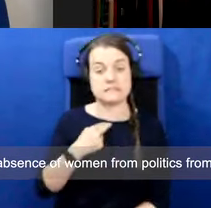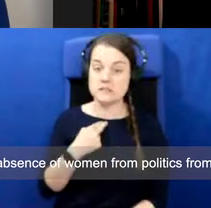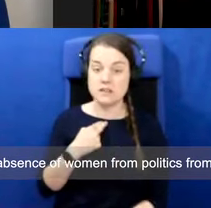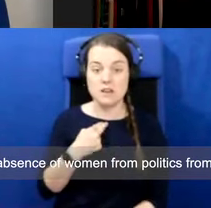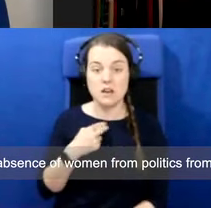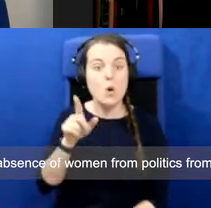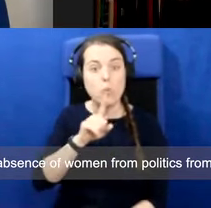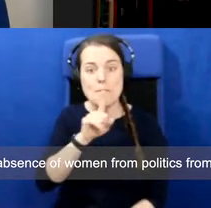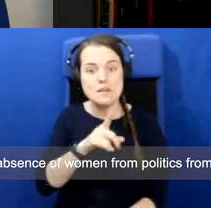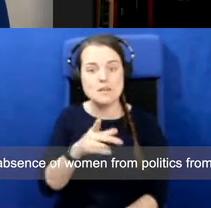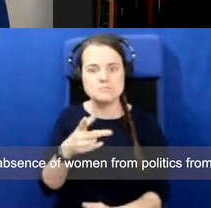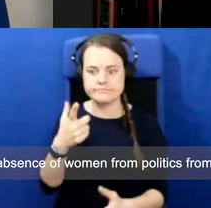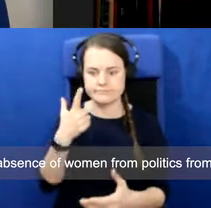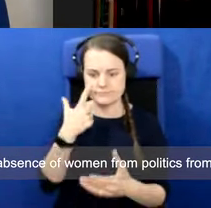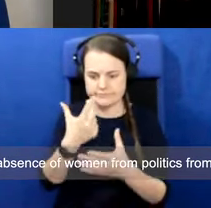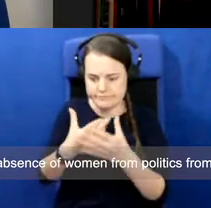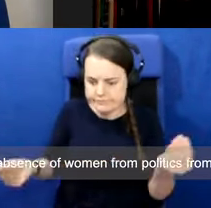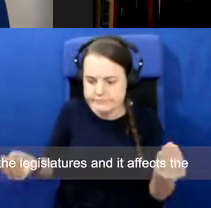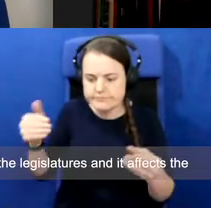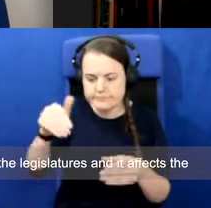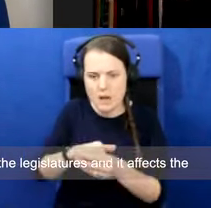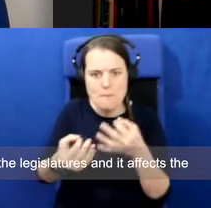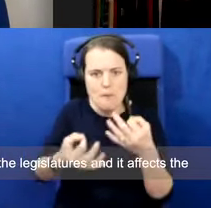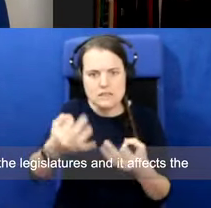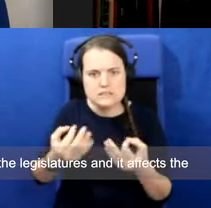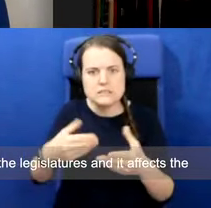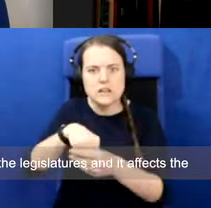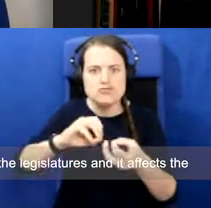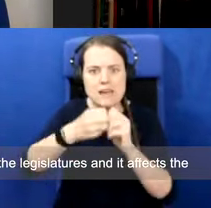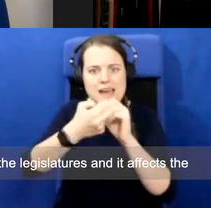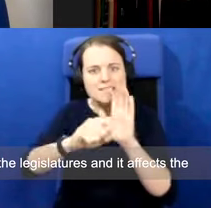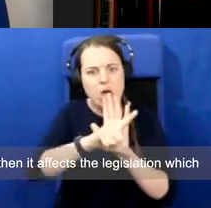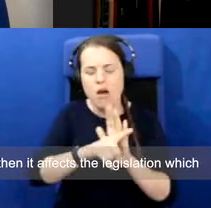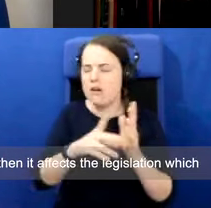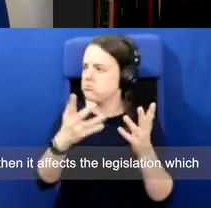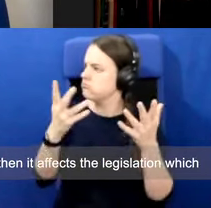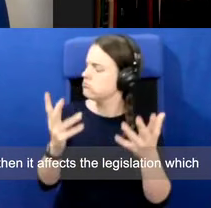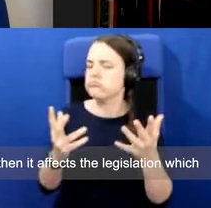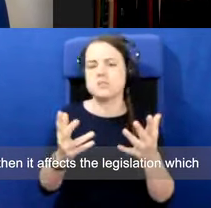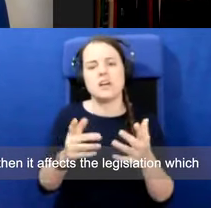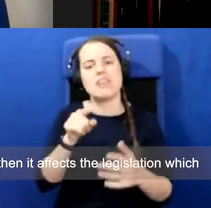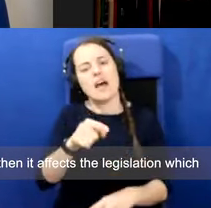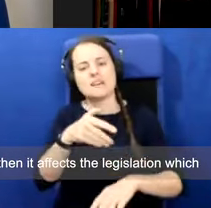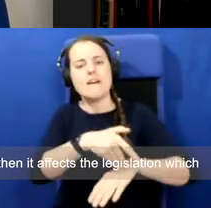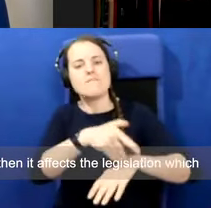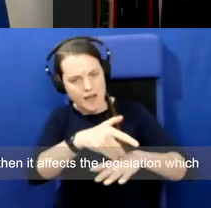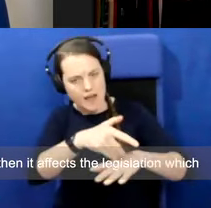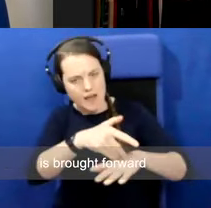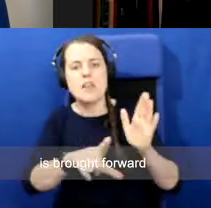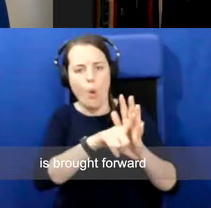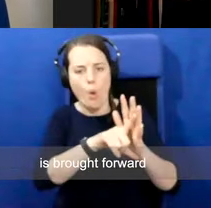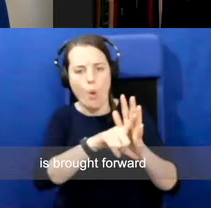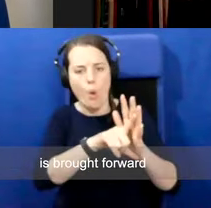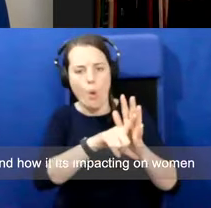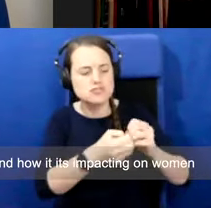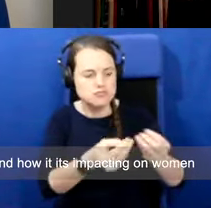from politics, from the legislatures, and it affects the legislation which is brought forward and